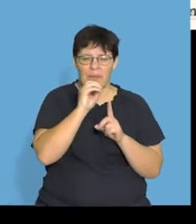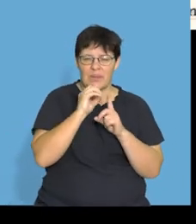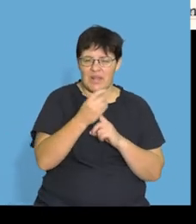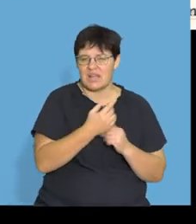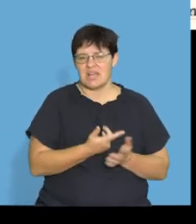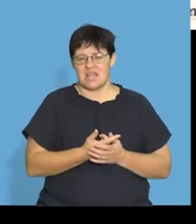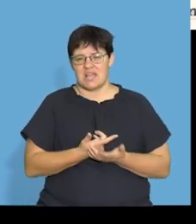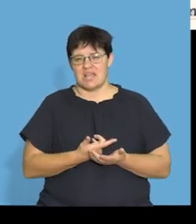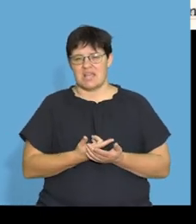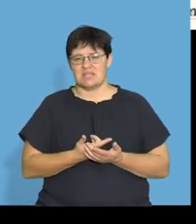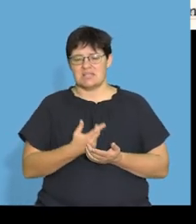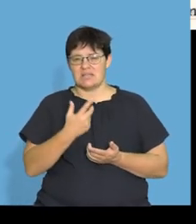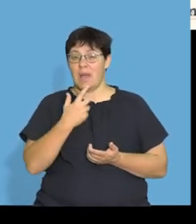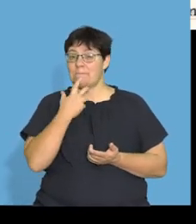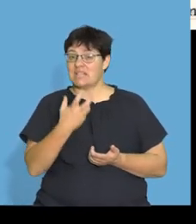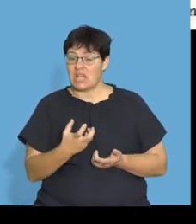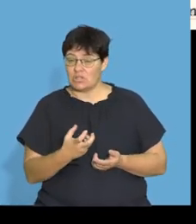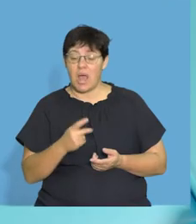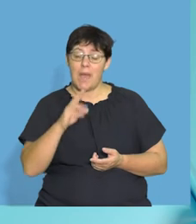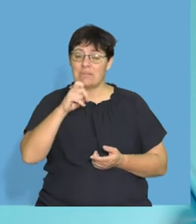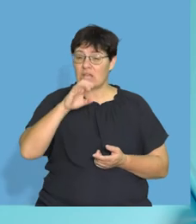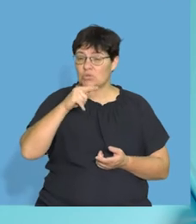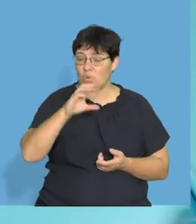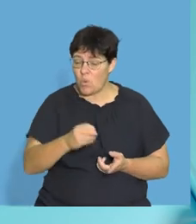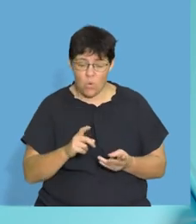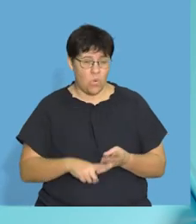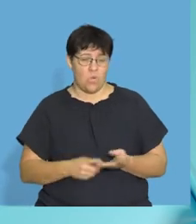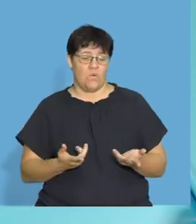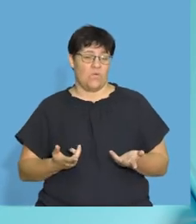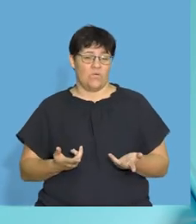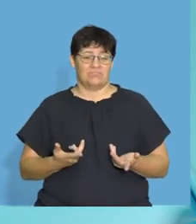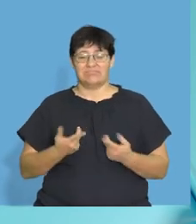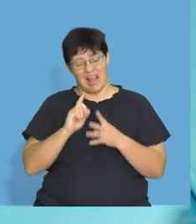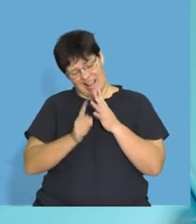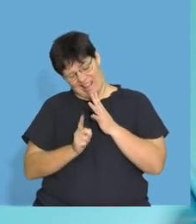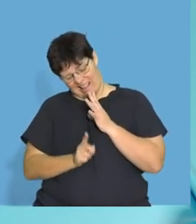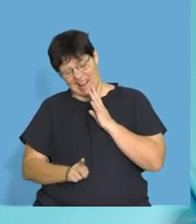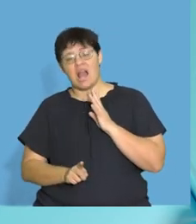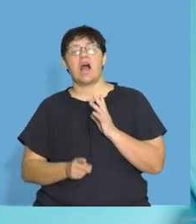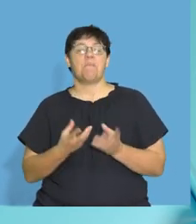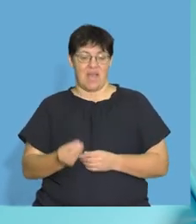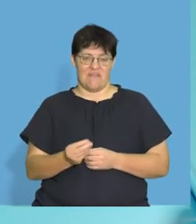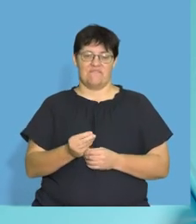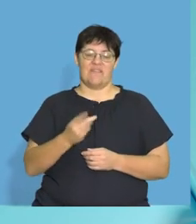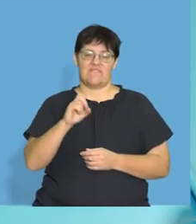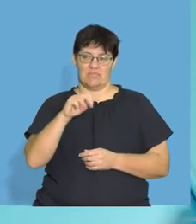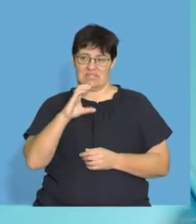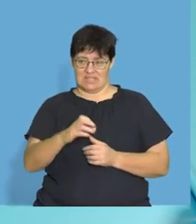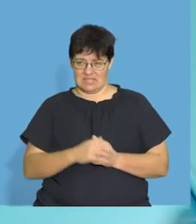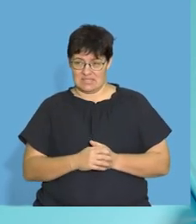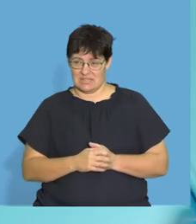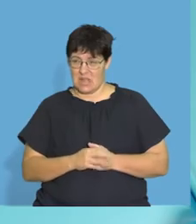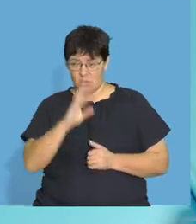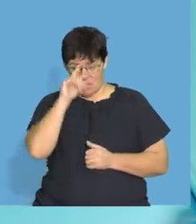it or not, actually potatoes have got vitamin C in it, right? So there's lots of things that you can have. And I don't know if you can